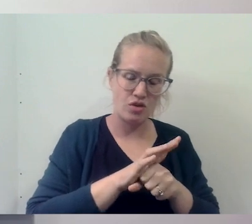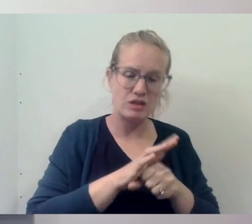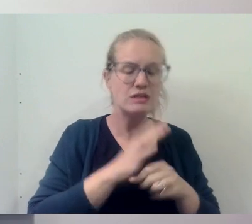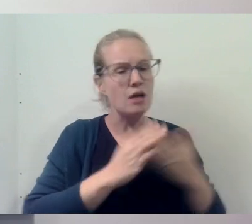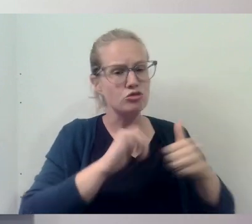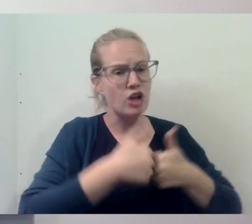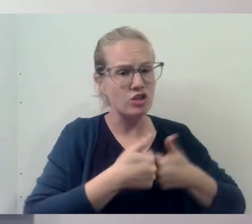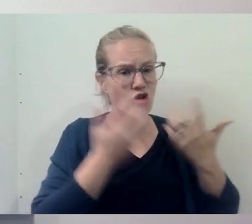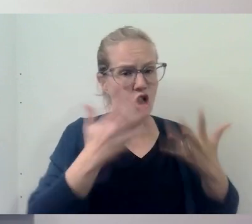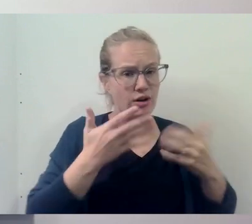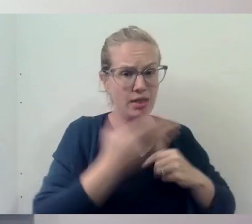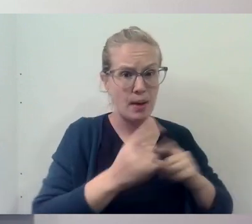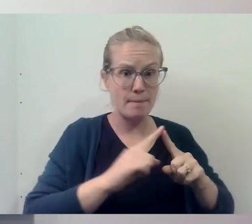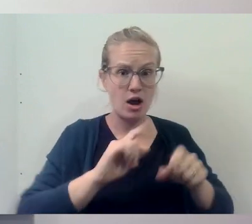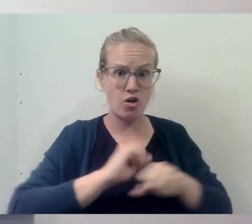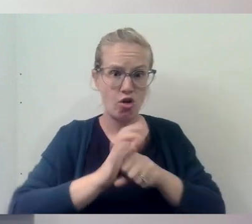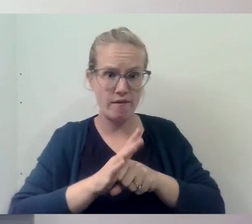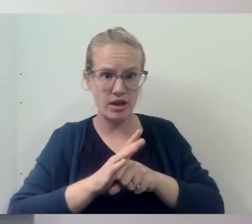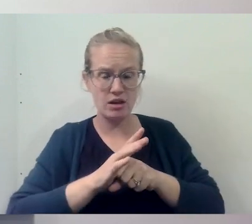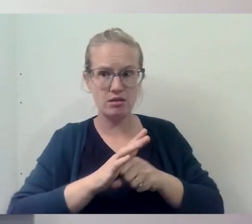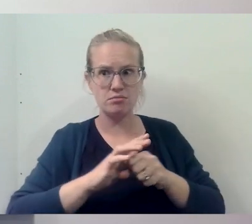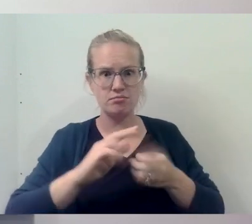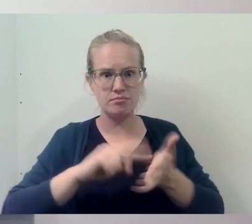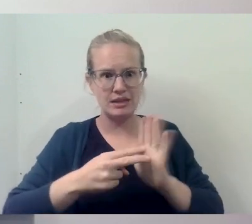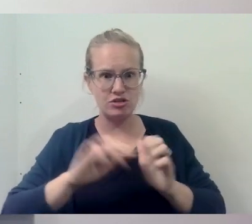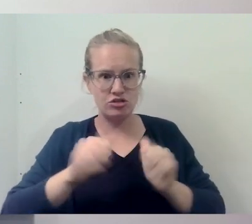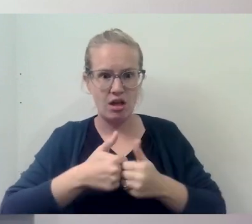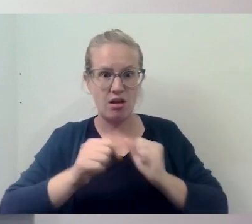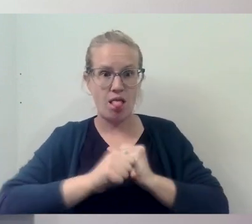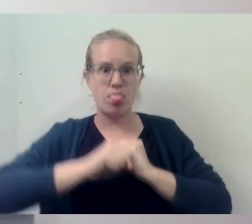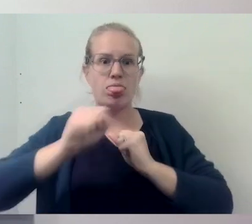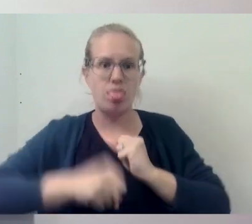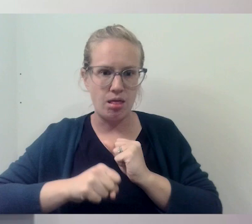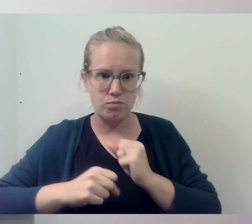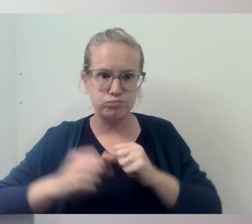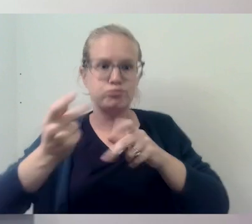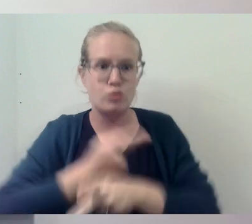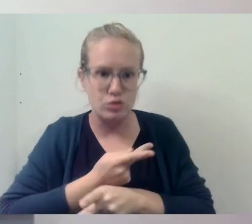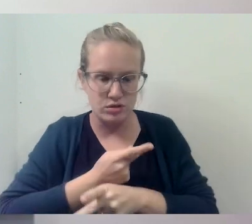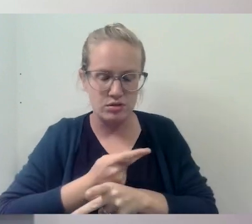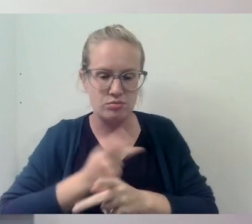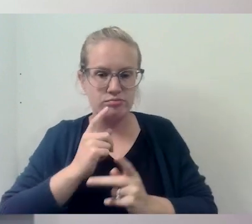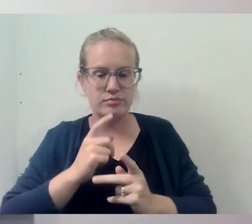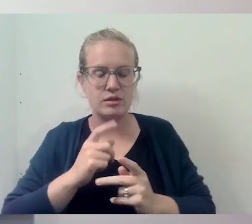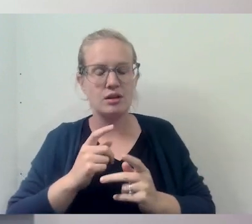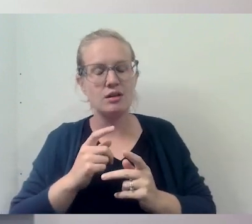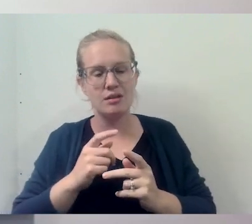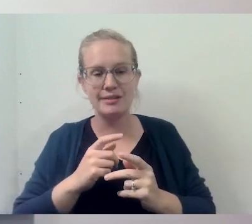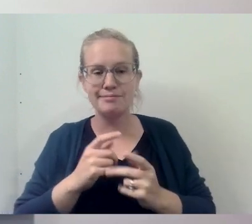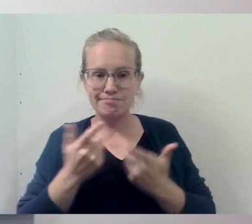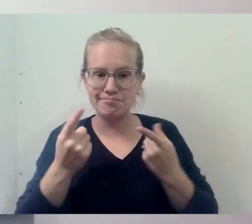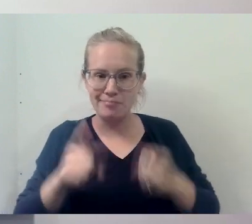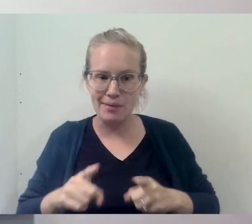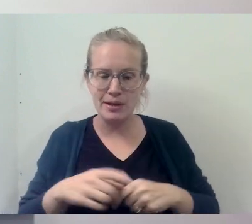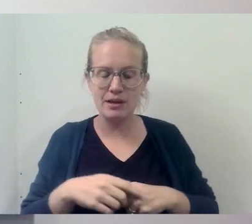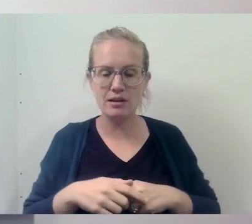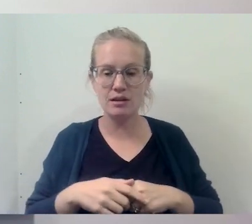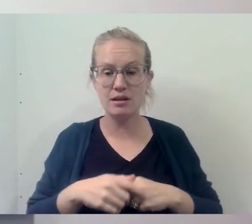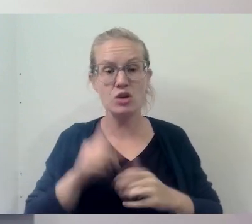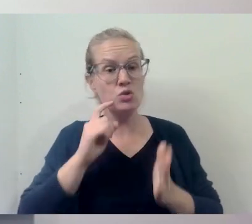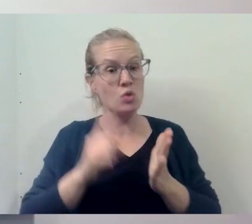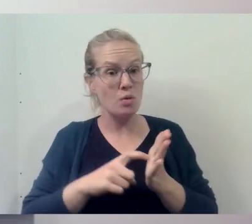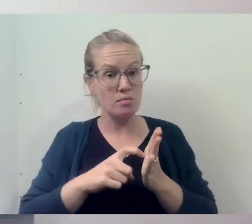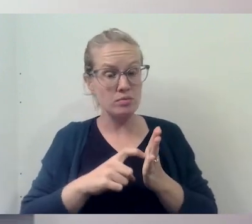kind of, kind are now more pronounced. And he also noticed that young